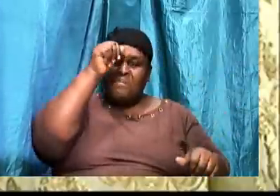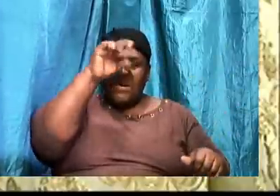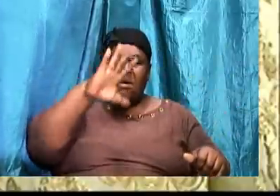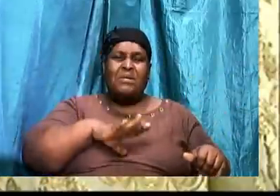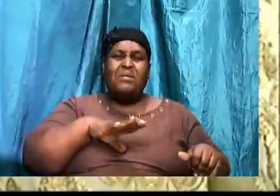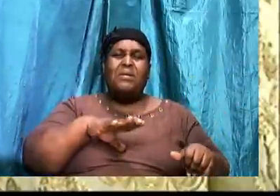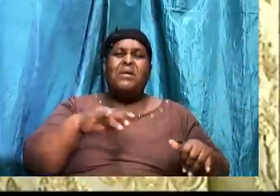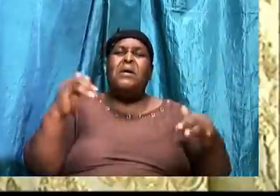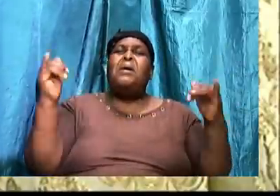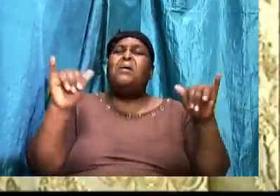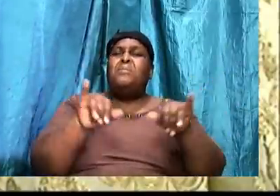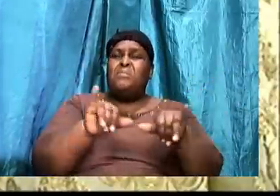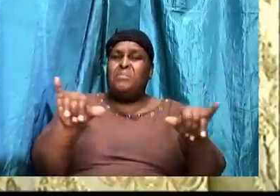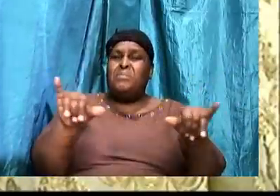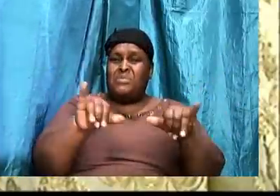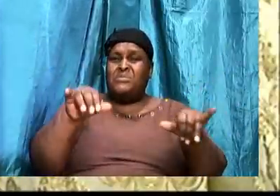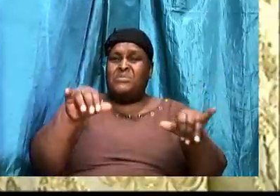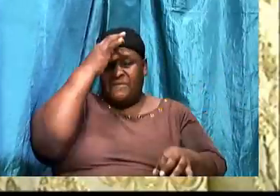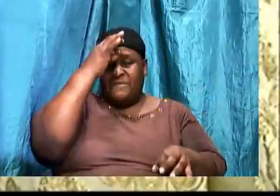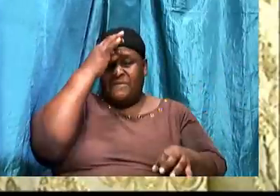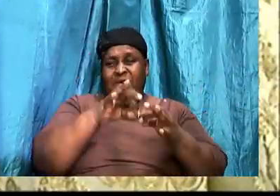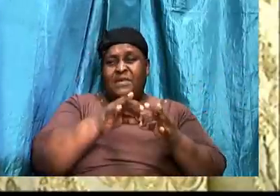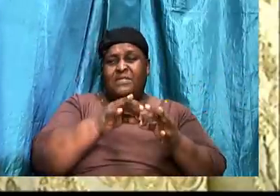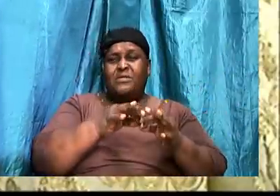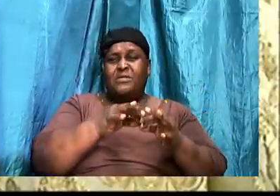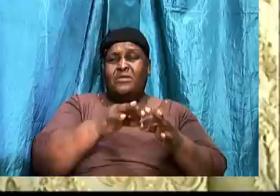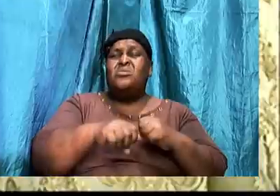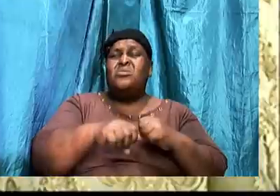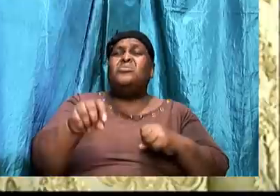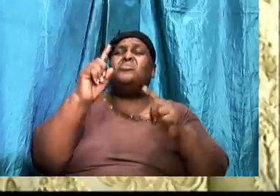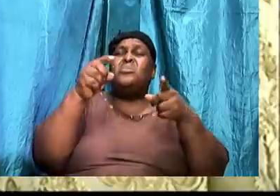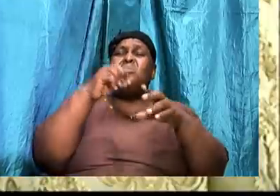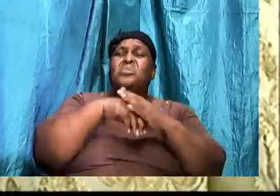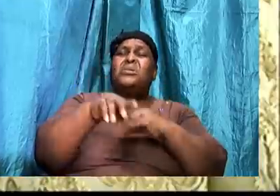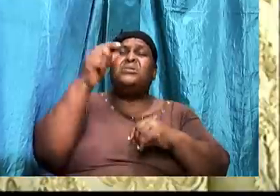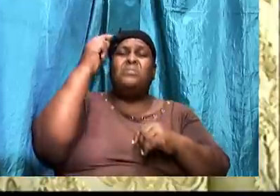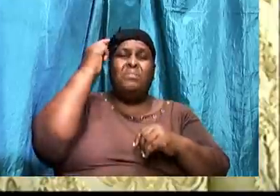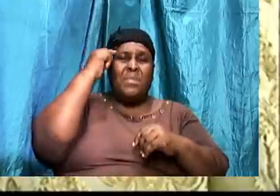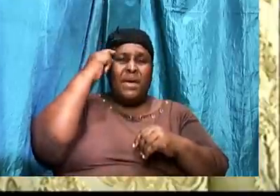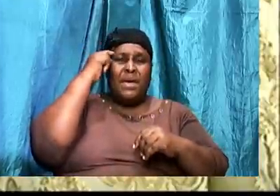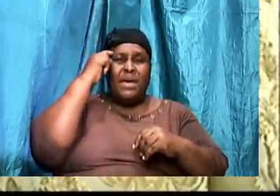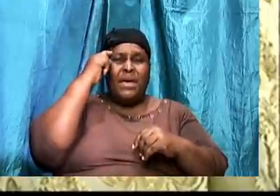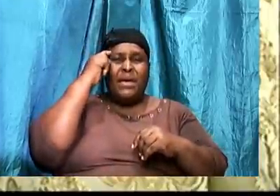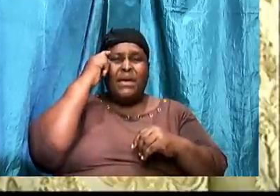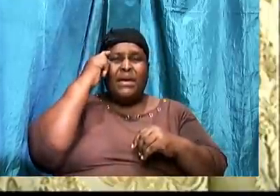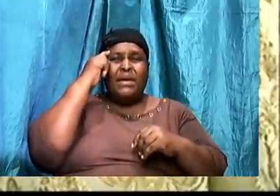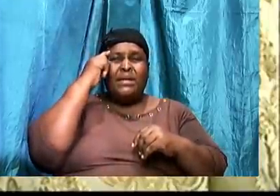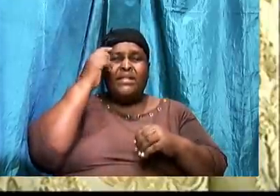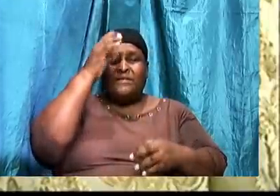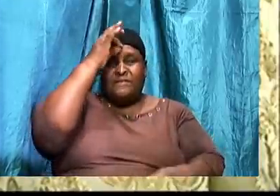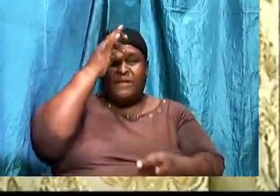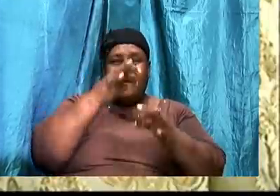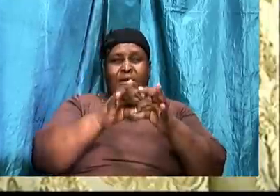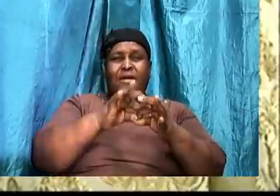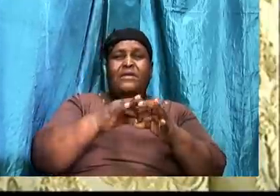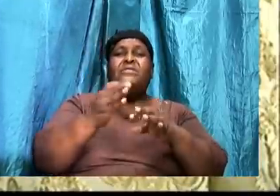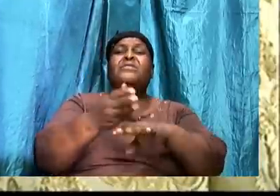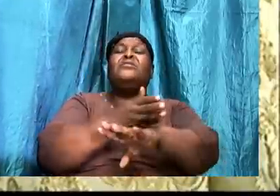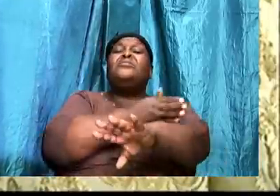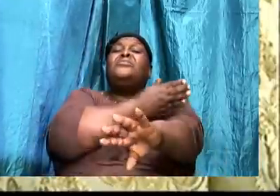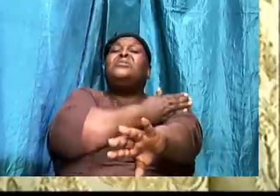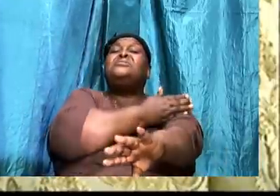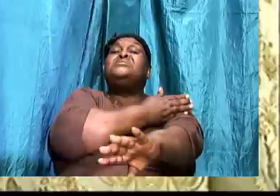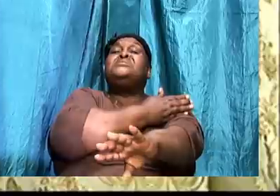to increase, and faith to increase in God, it means then that the mind is extremely